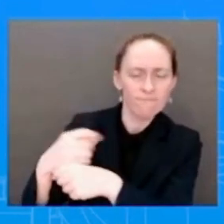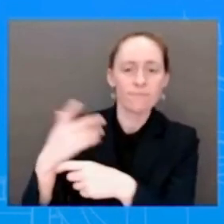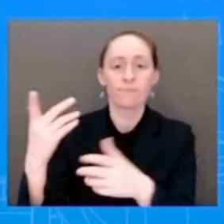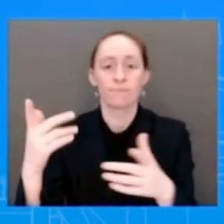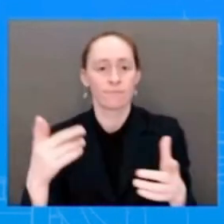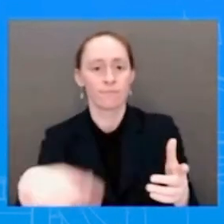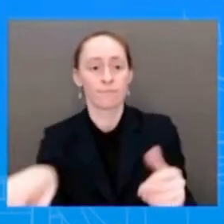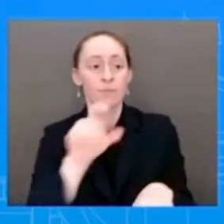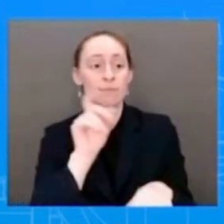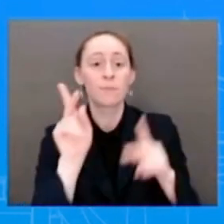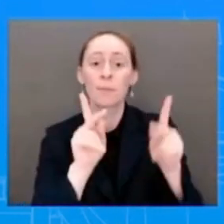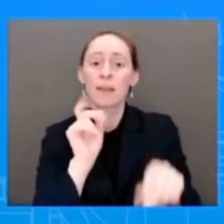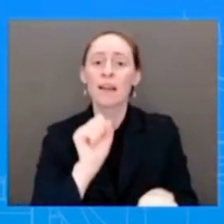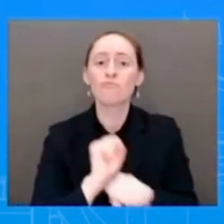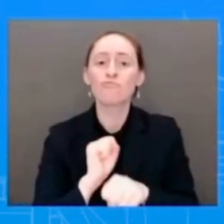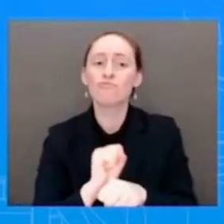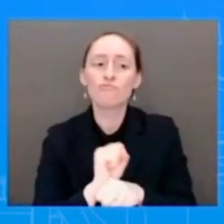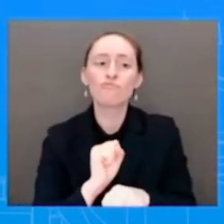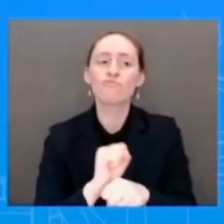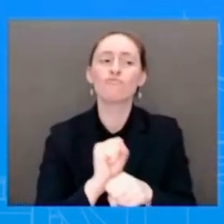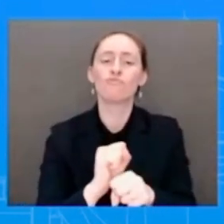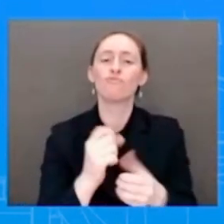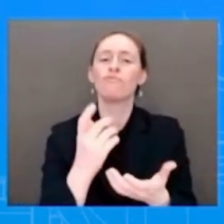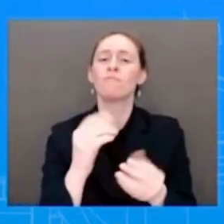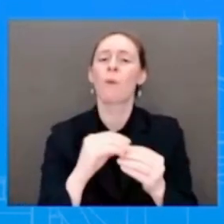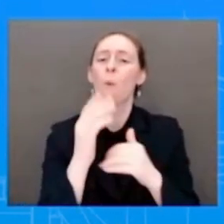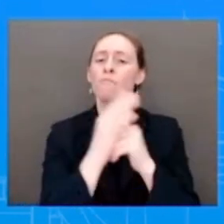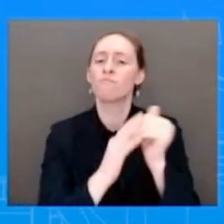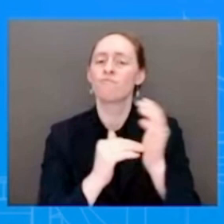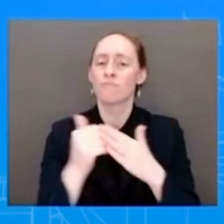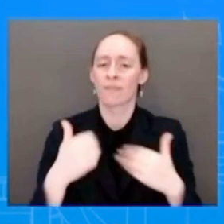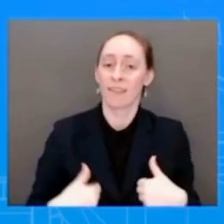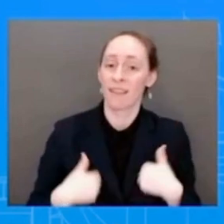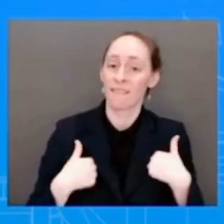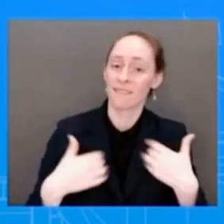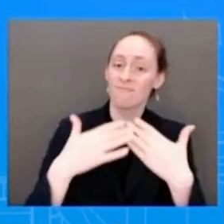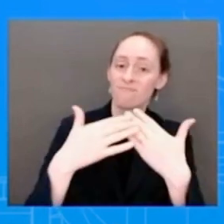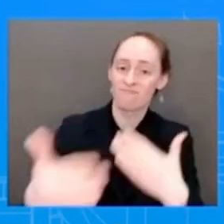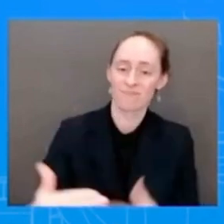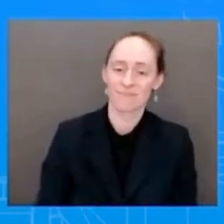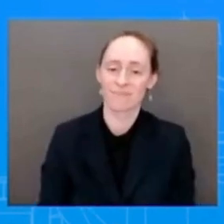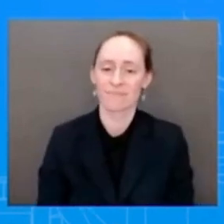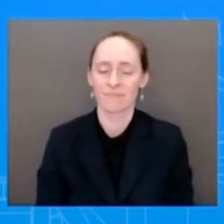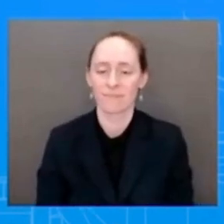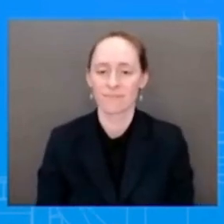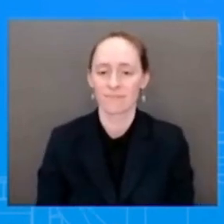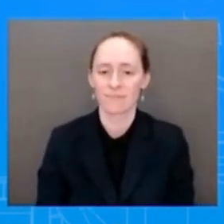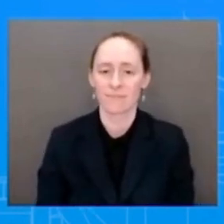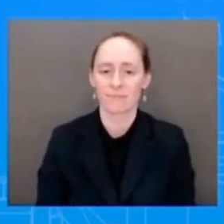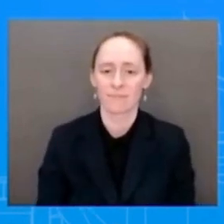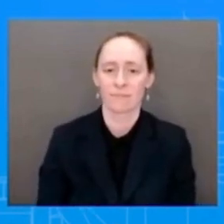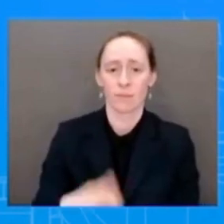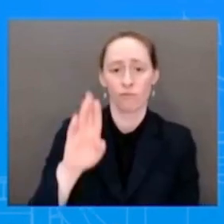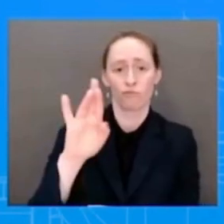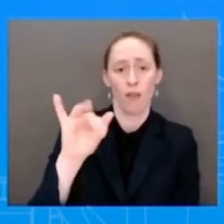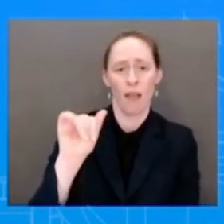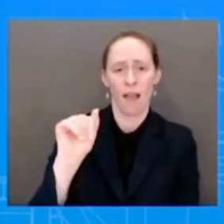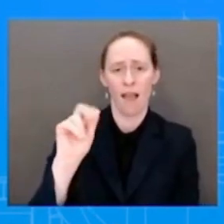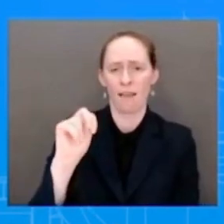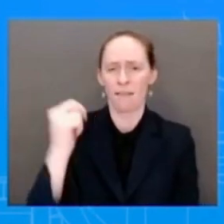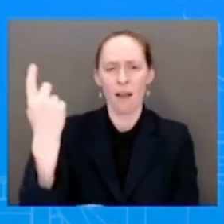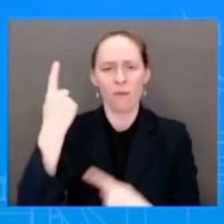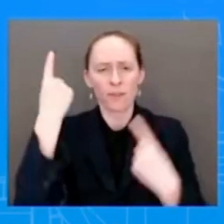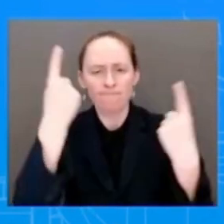the president's economic vision into reality by helping families get back to work, businesses reopen, and bring prices under